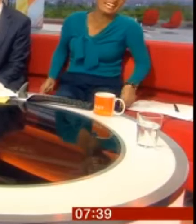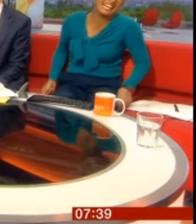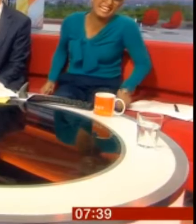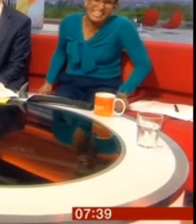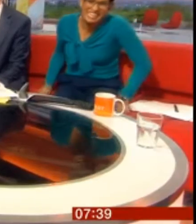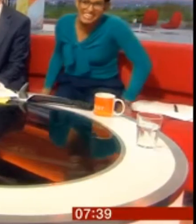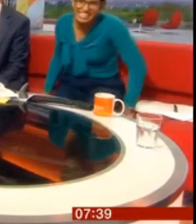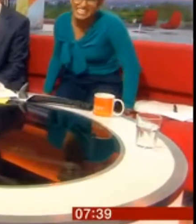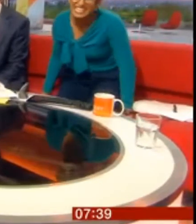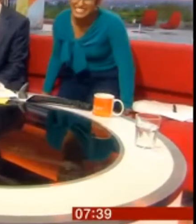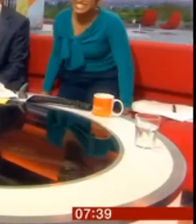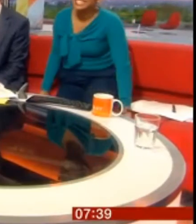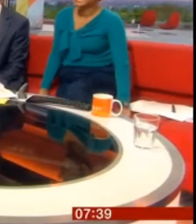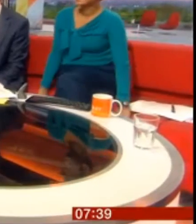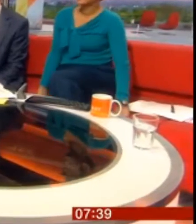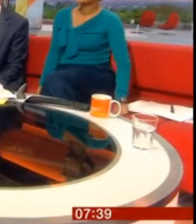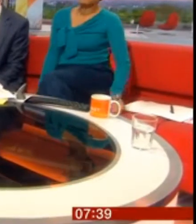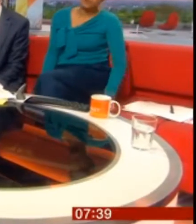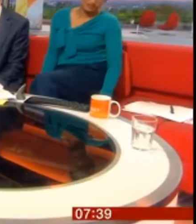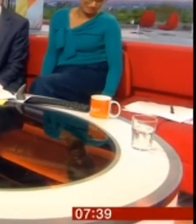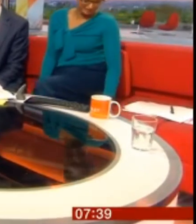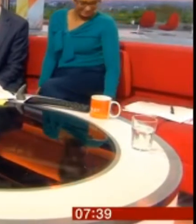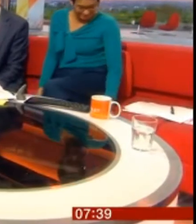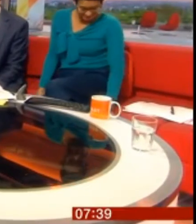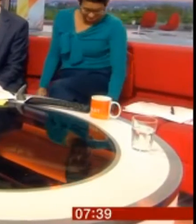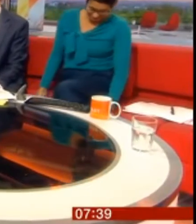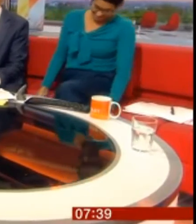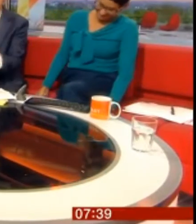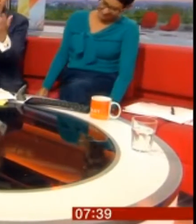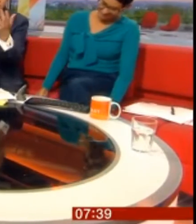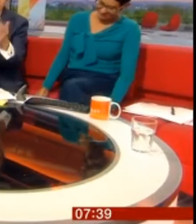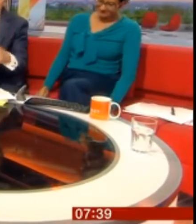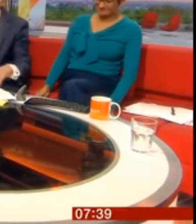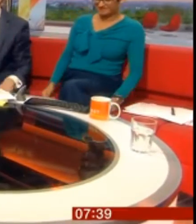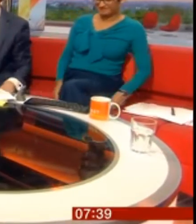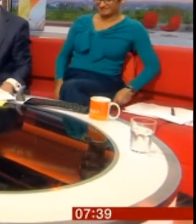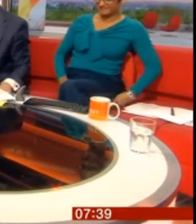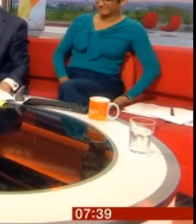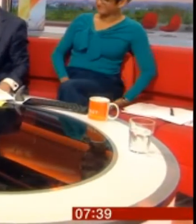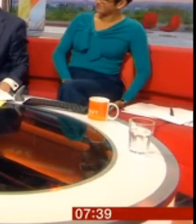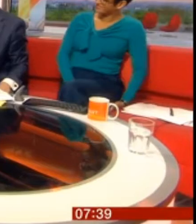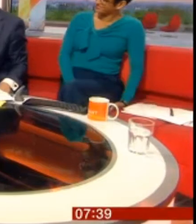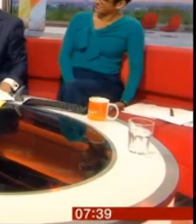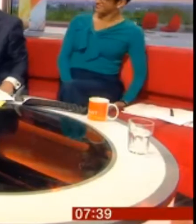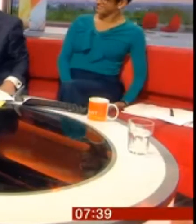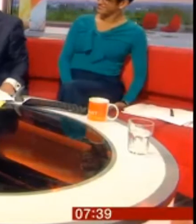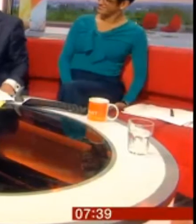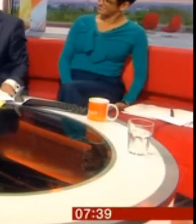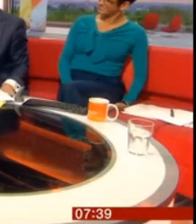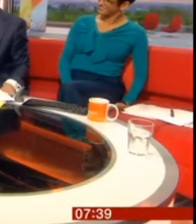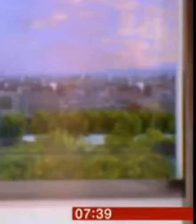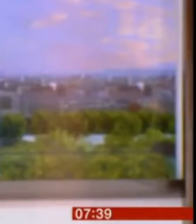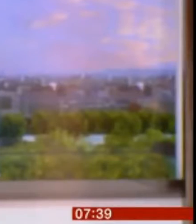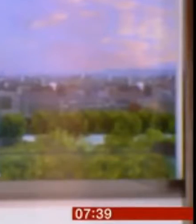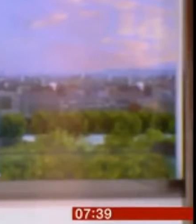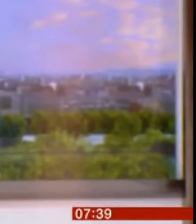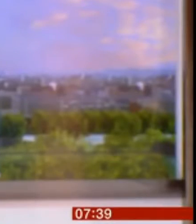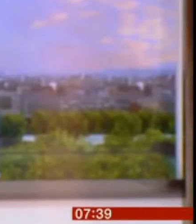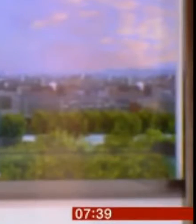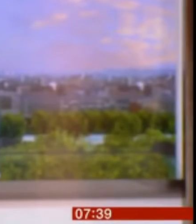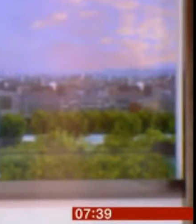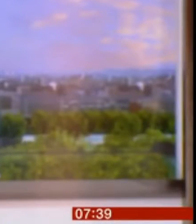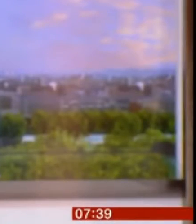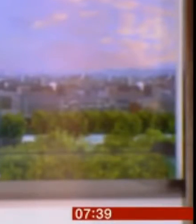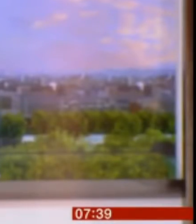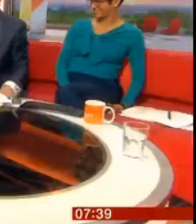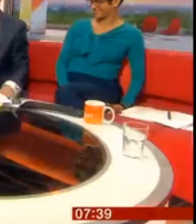It's not for me. Certainly not as a spectator sport. But, you know, there are plenty of people who do. That's why it's on. So, you know, far be it from me. Tiddlywinks later